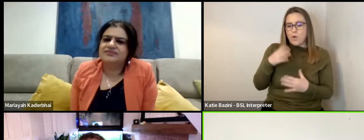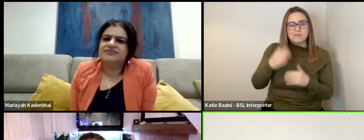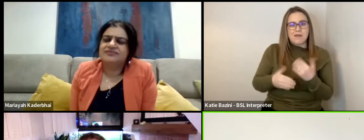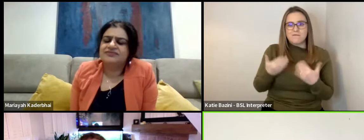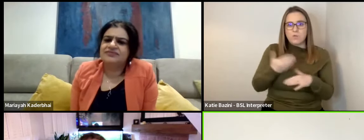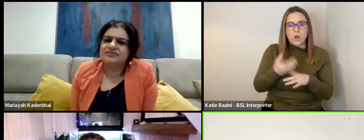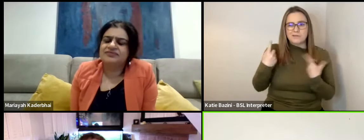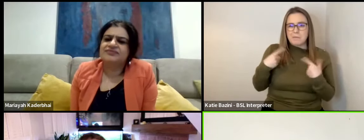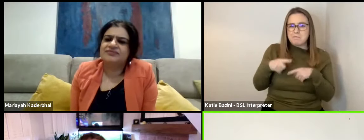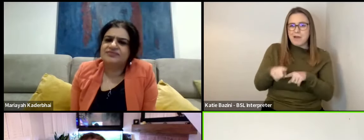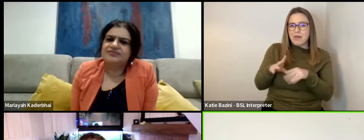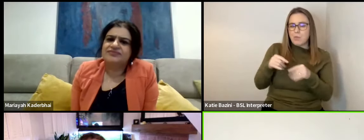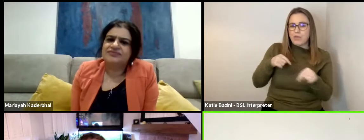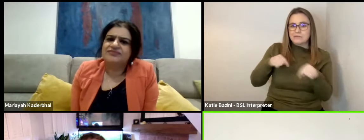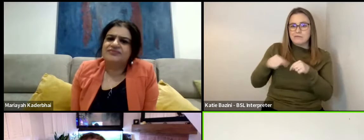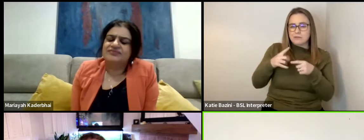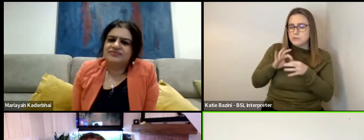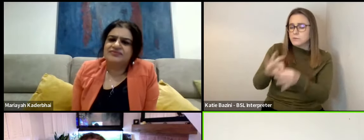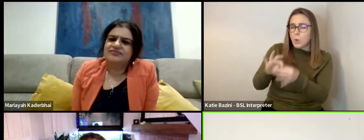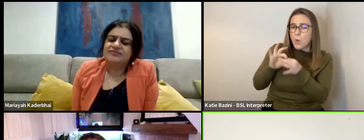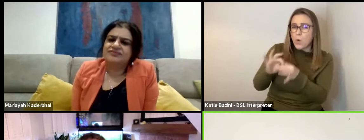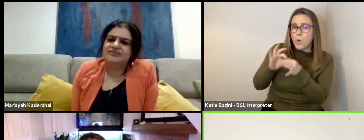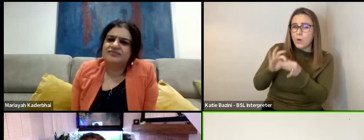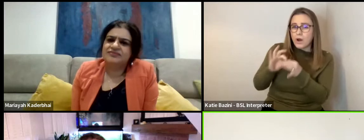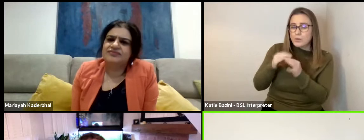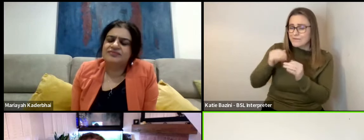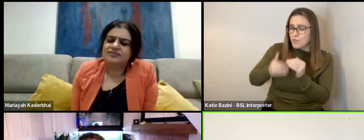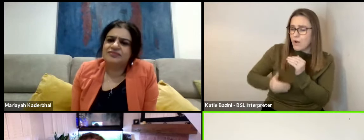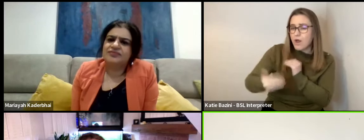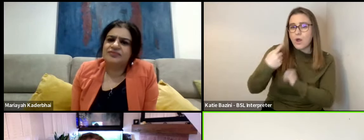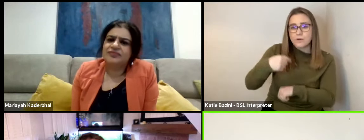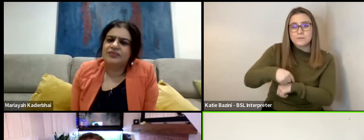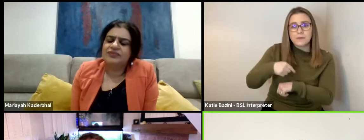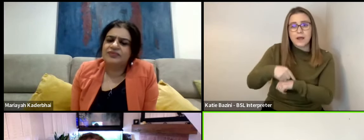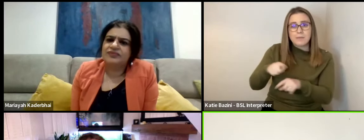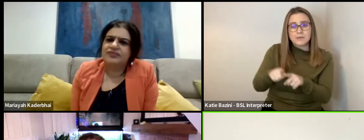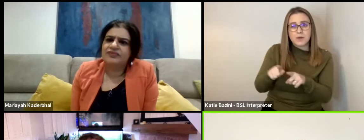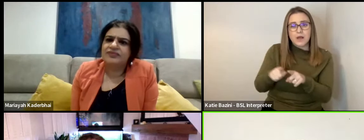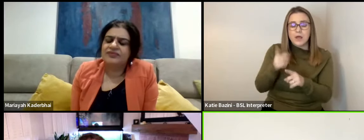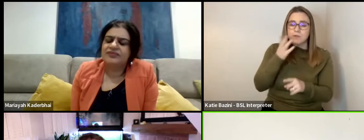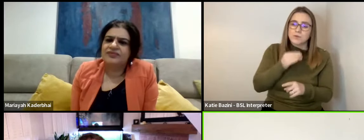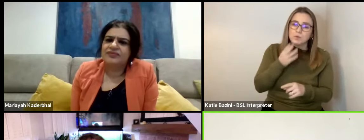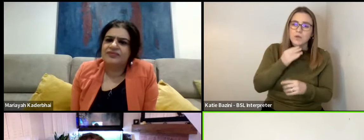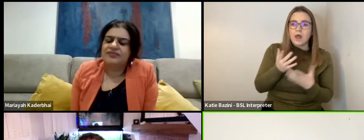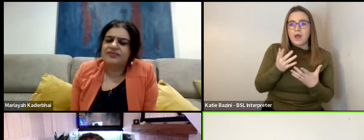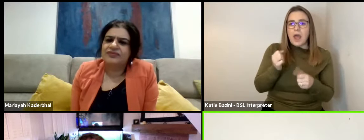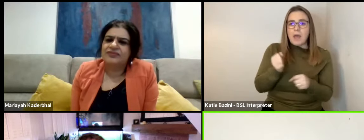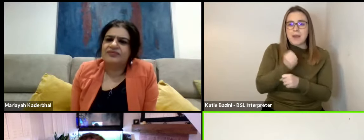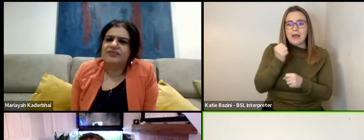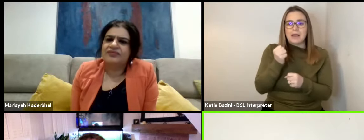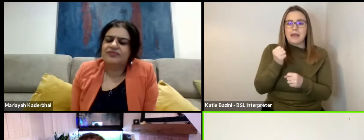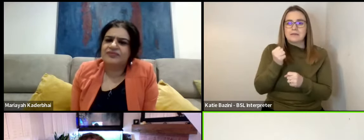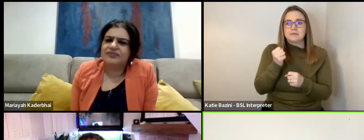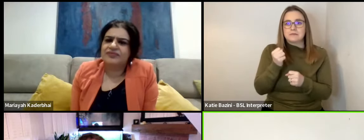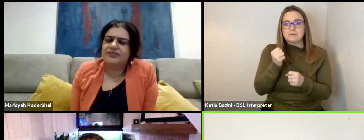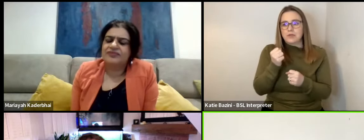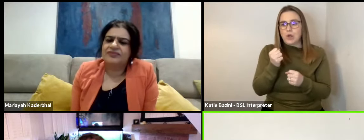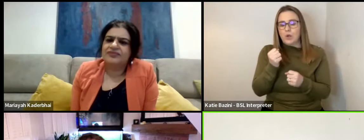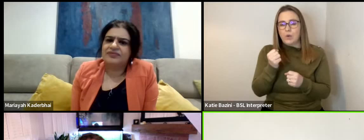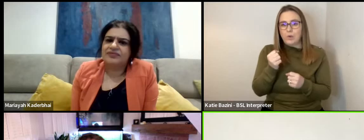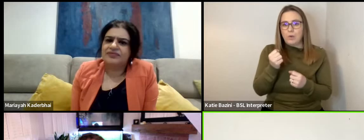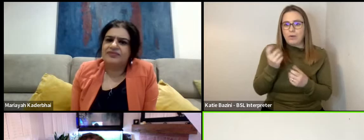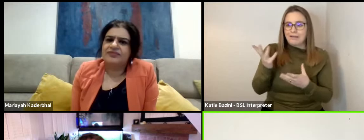with a director so kind of closely and for a long period of time. I mean, this, I usually kind of, you know, make the plane as it's taking off, but this one